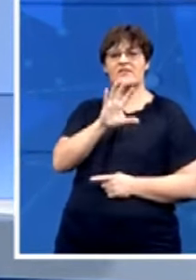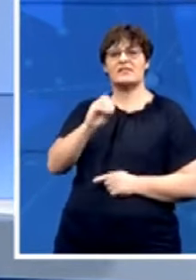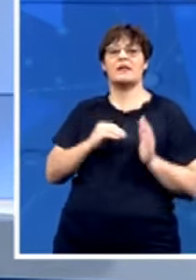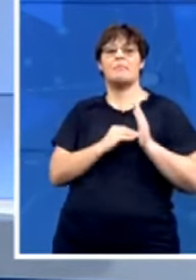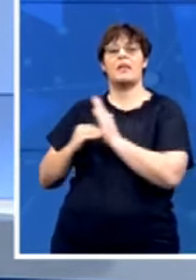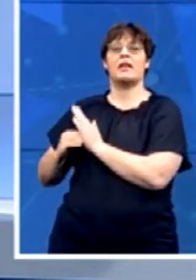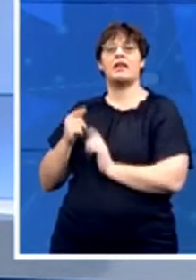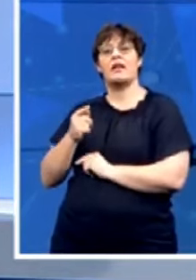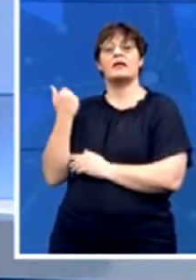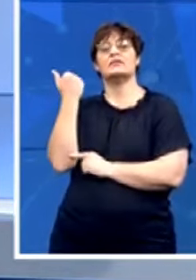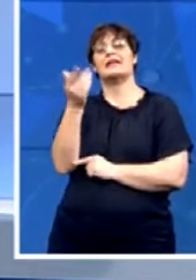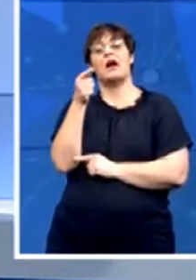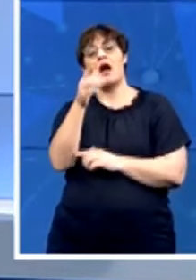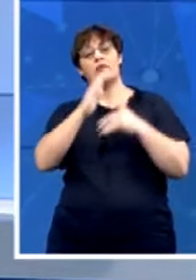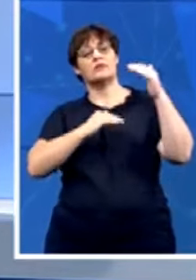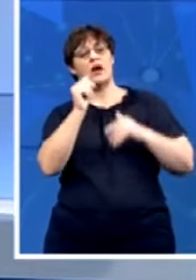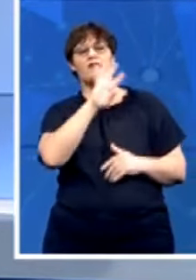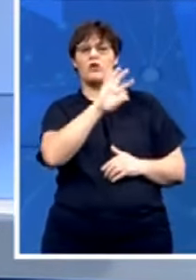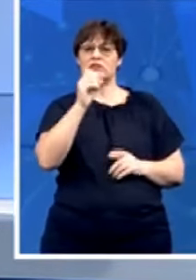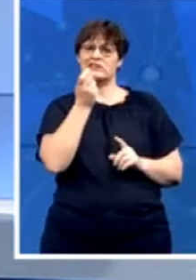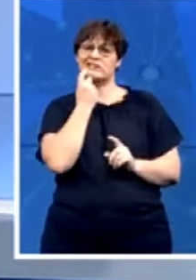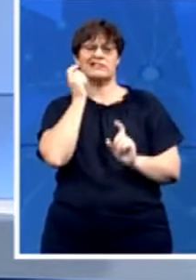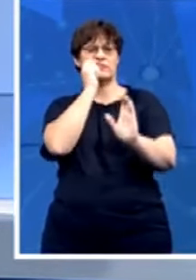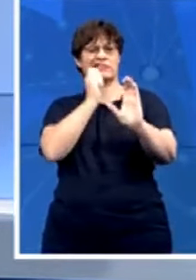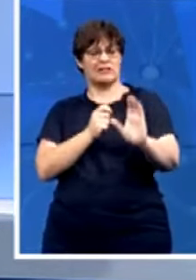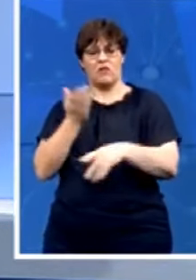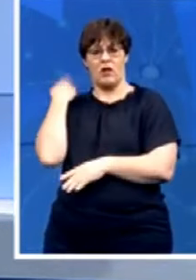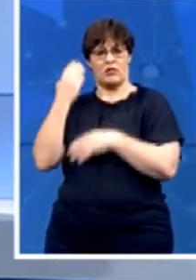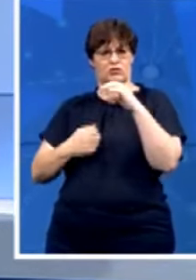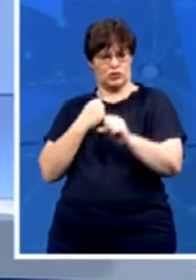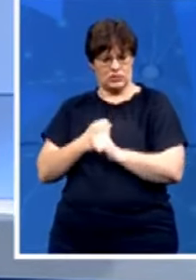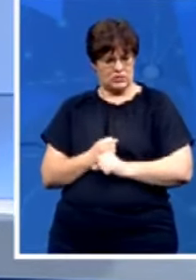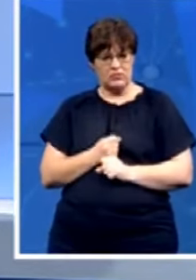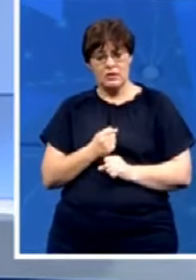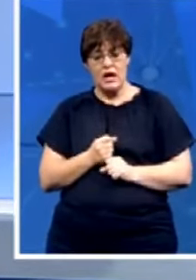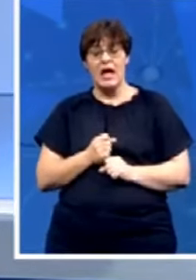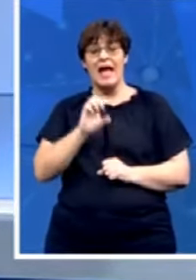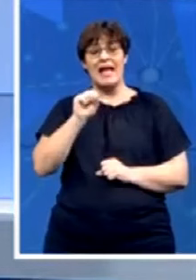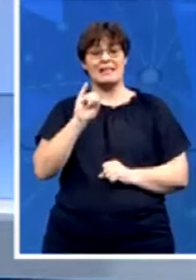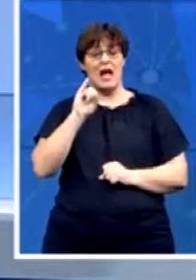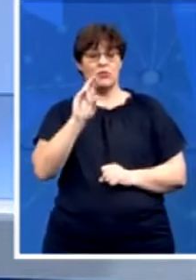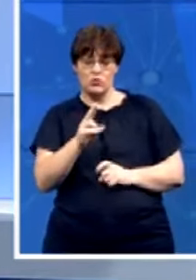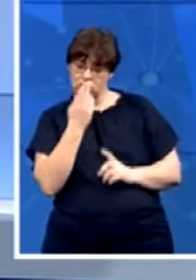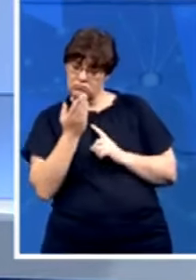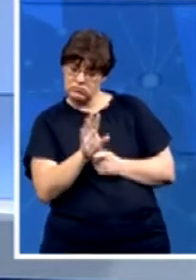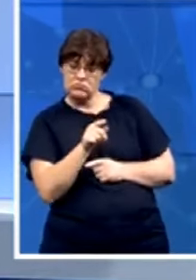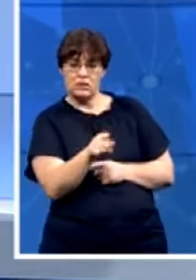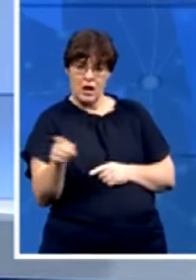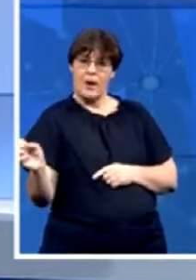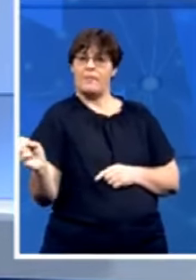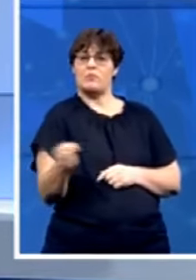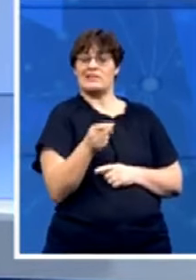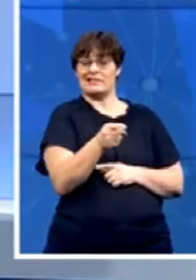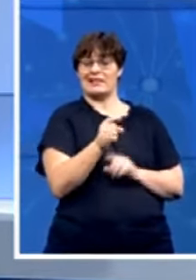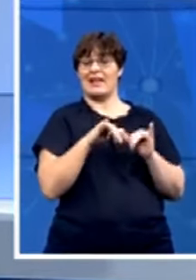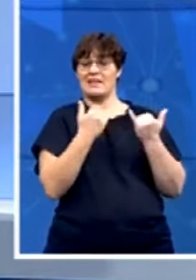40 checks in Dalana last year the Special Investigating Unit's findings revealed that the appointed company tasked with overseeing the